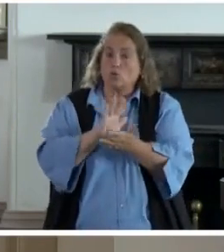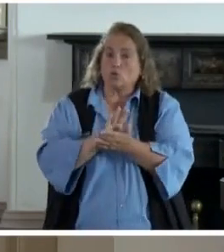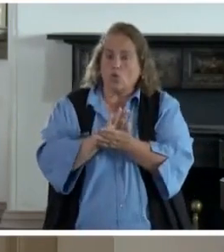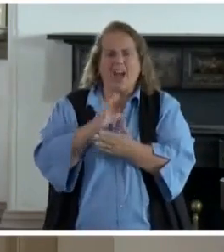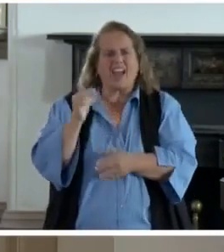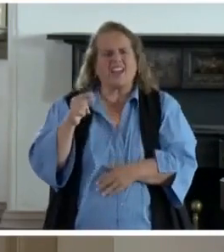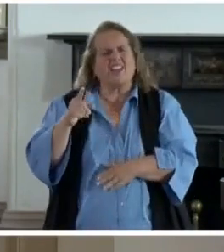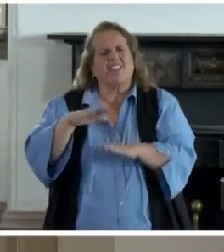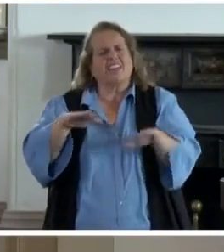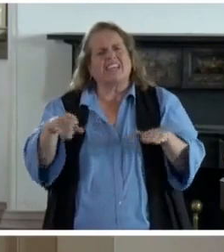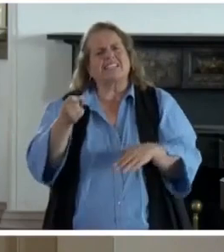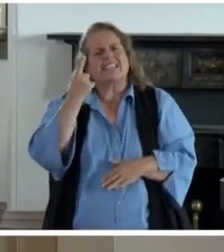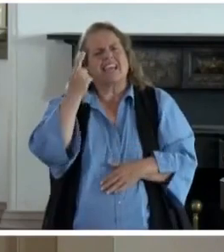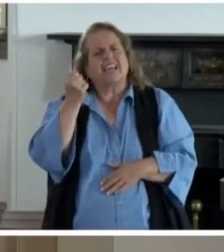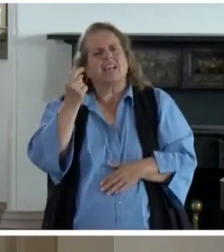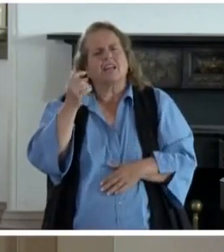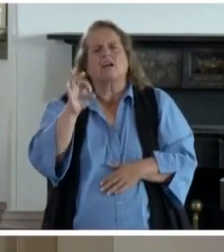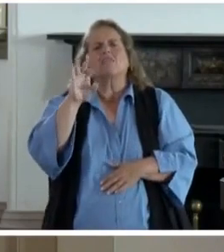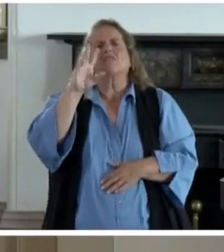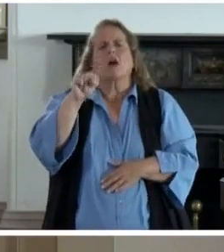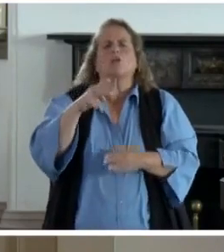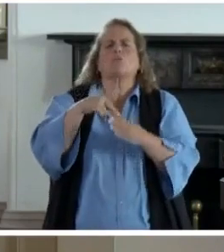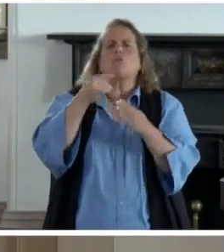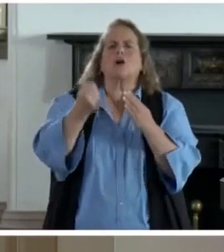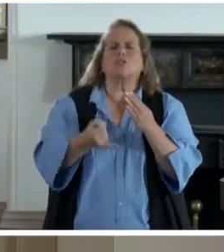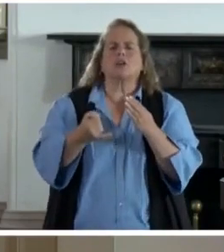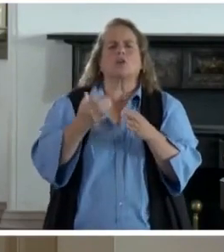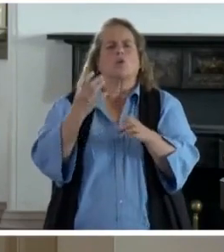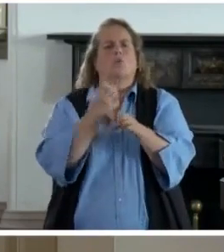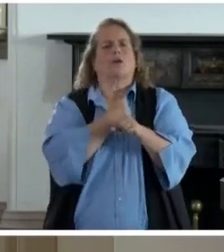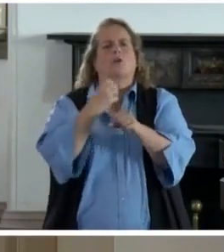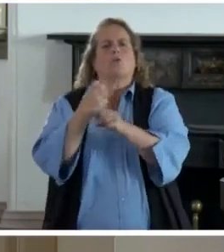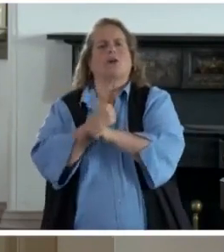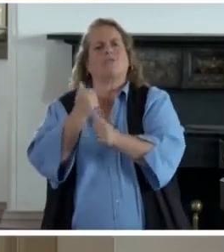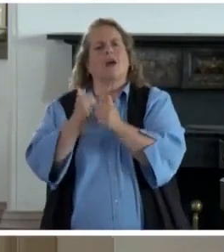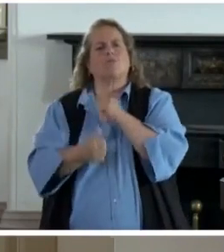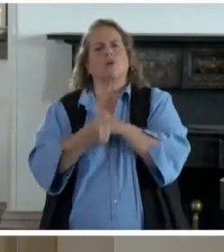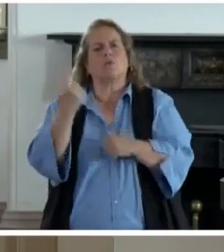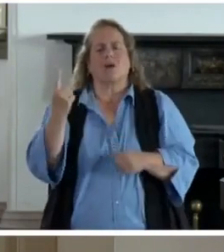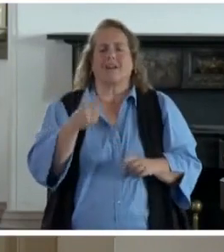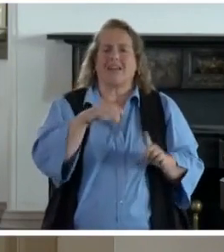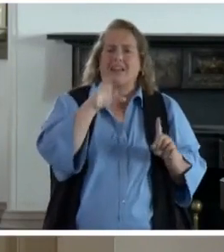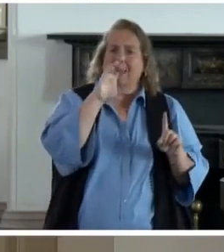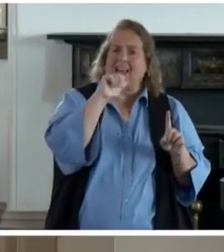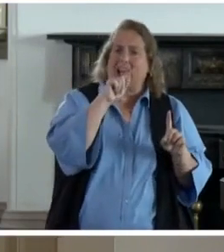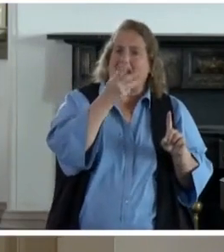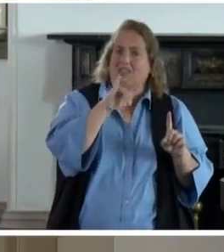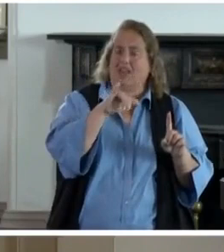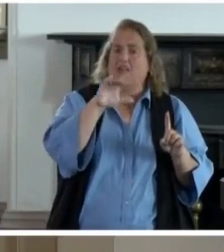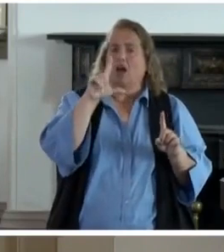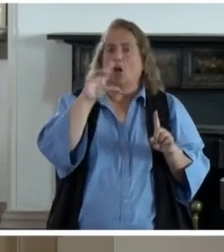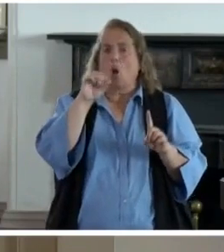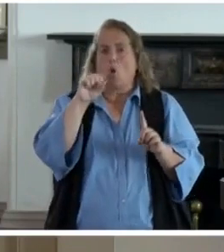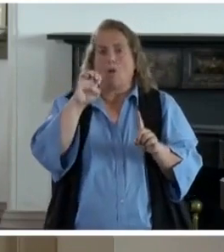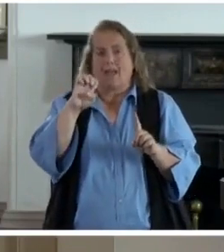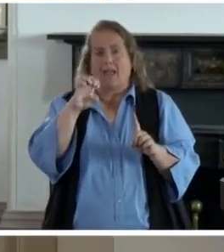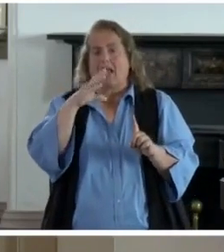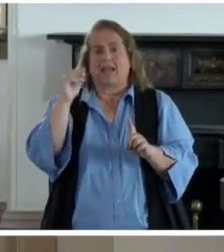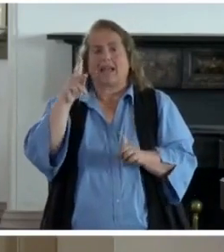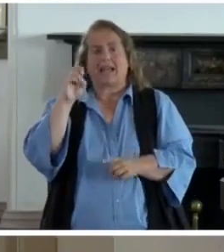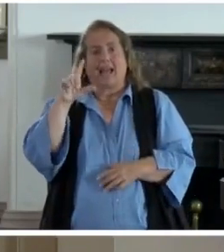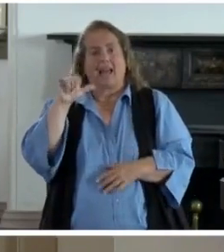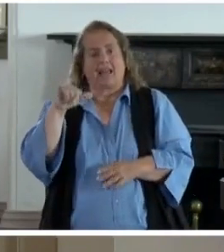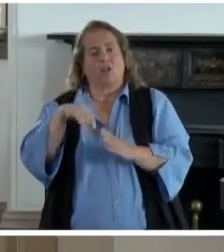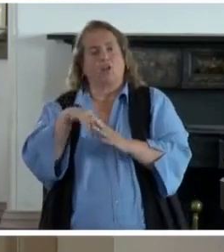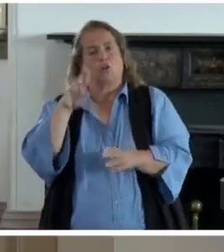It's been a fun project. It'll be a win-win for everybody. This is Kathy, Chloe and Kelly in Union, Kentucky.